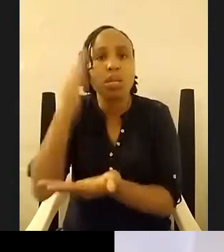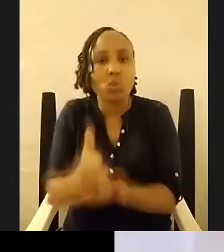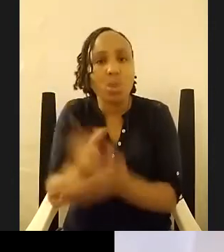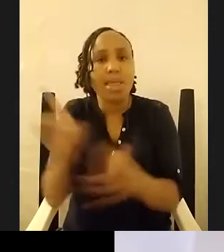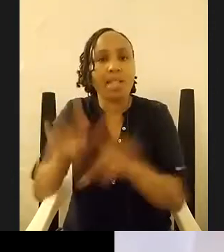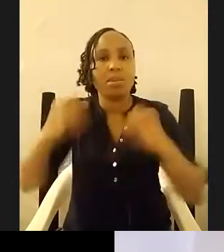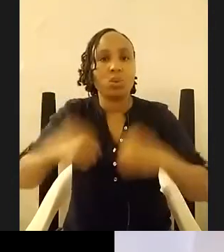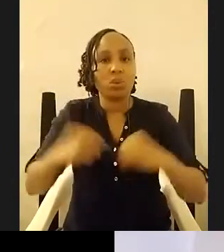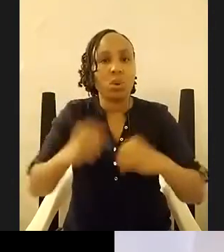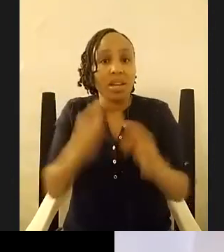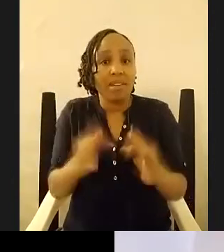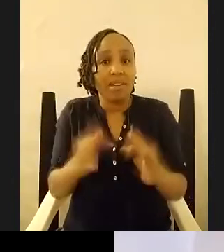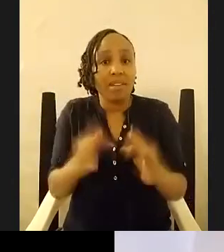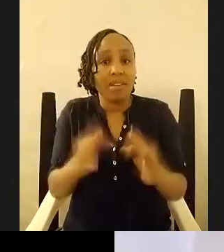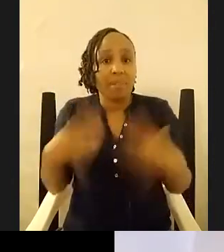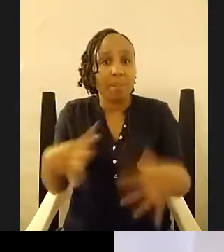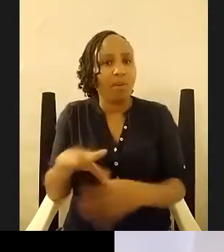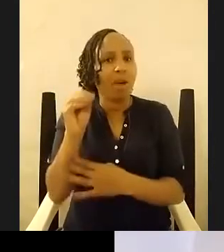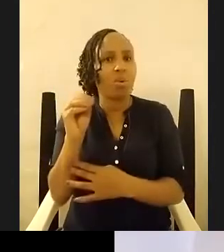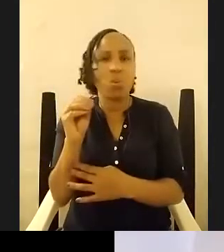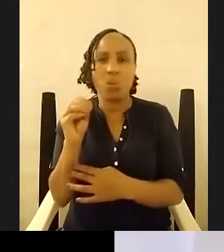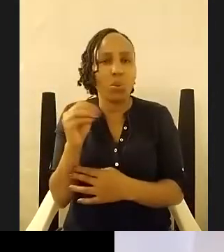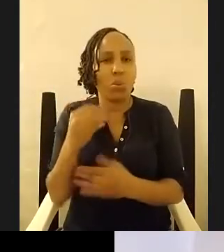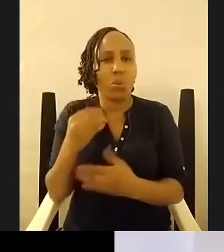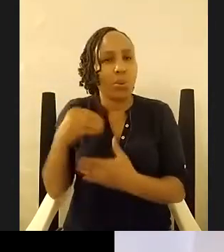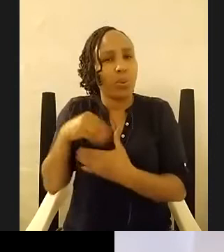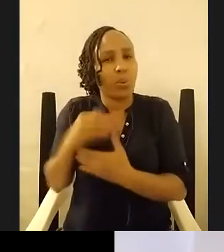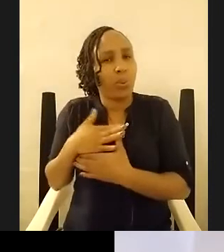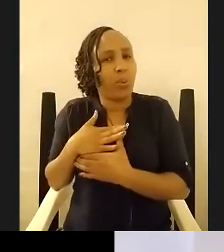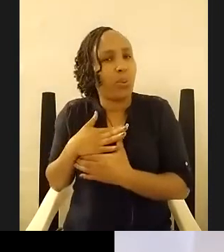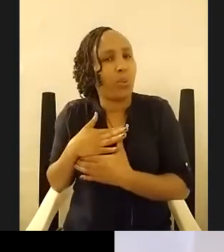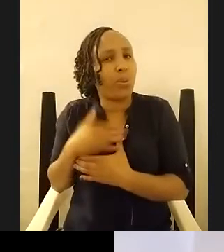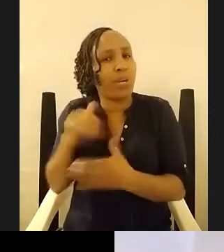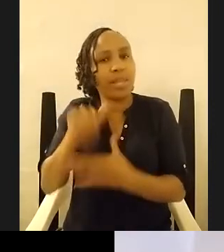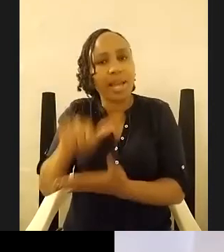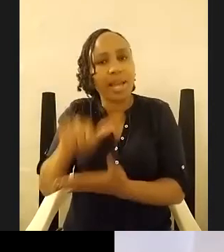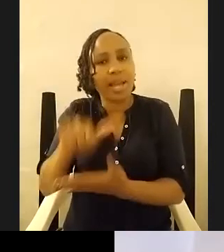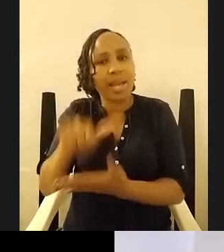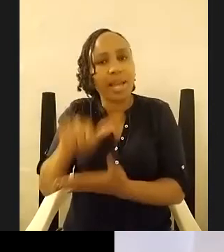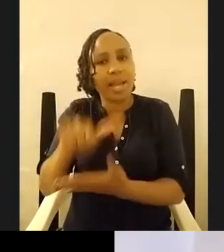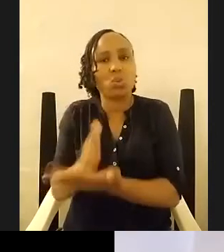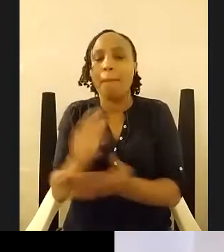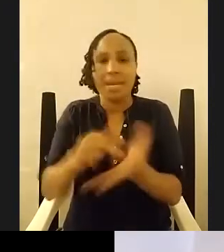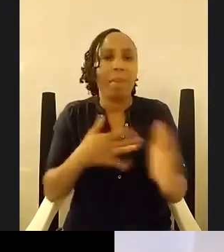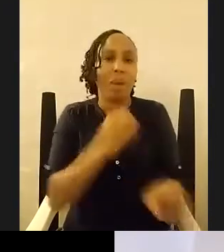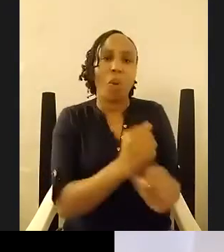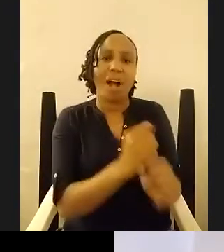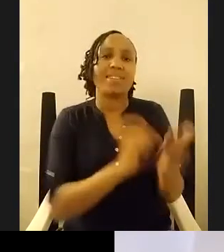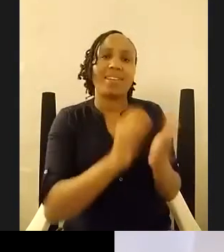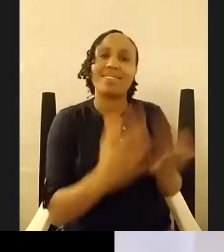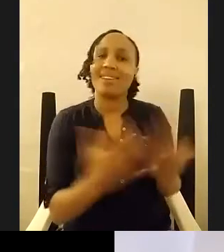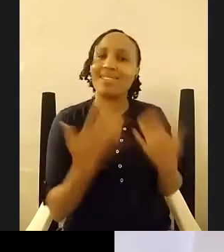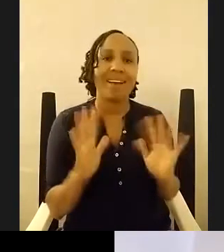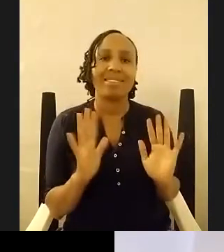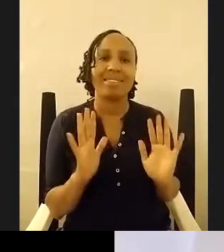you know solace in that truth then i think what work as a writer is done and yeah i mean something i find um